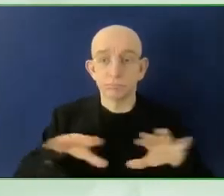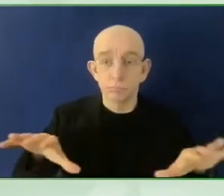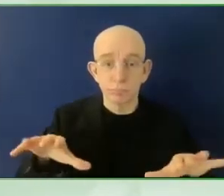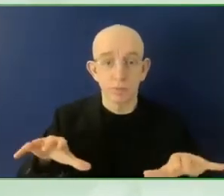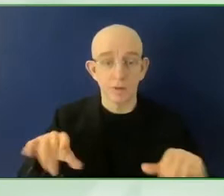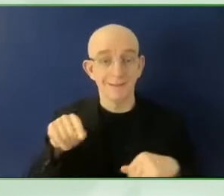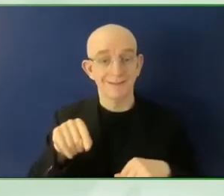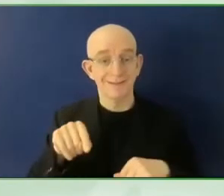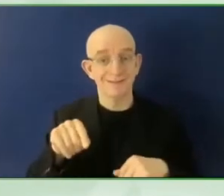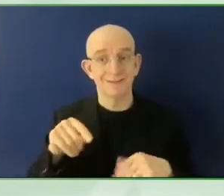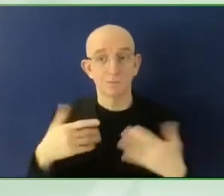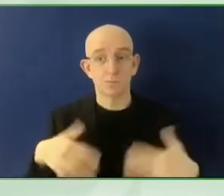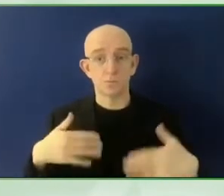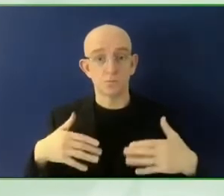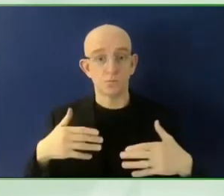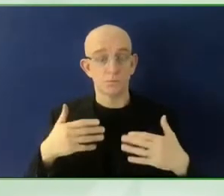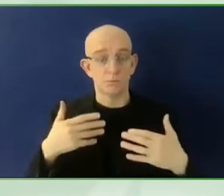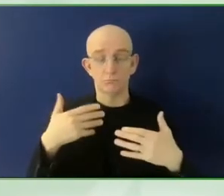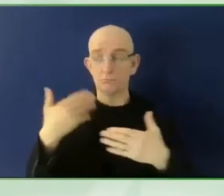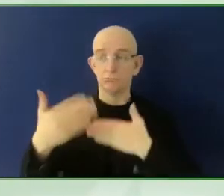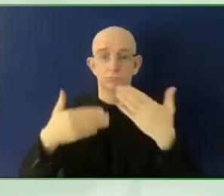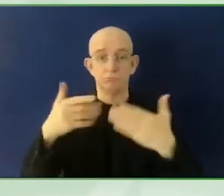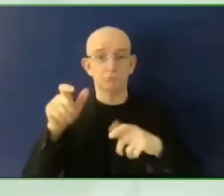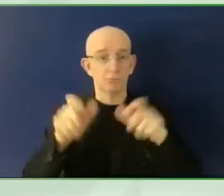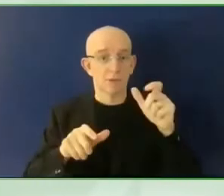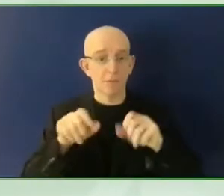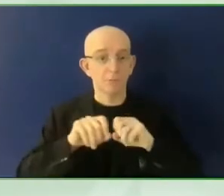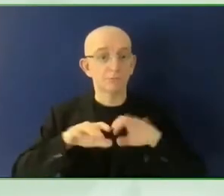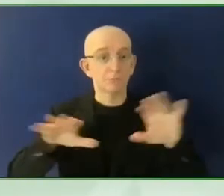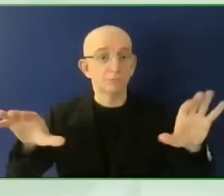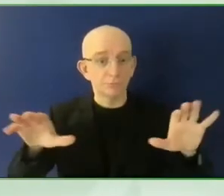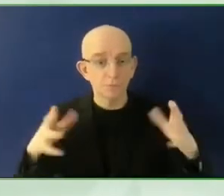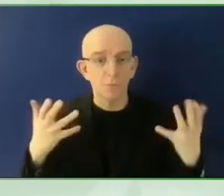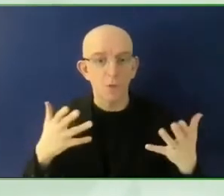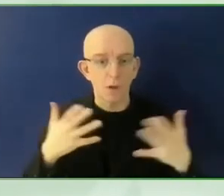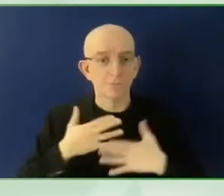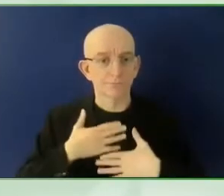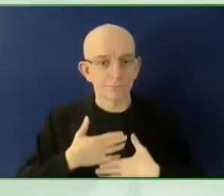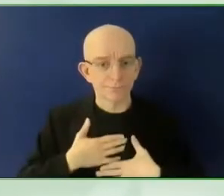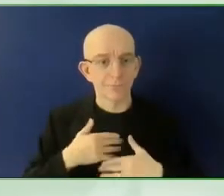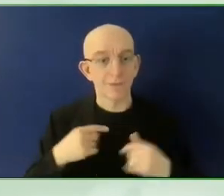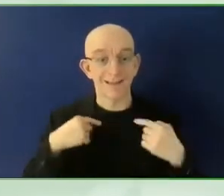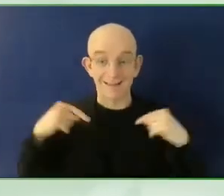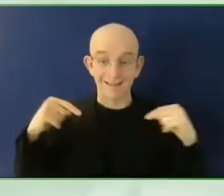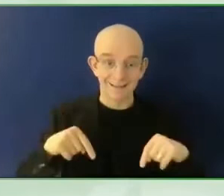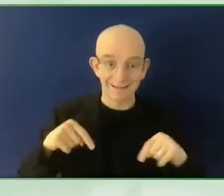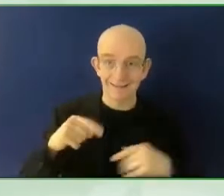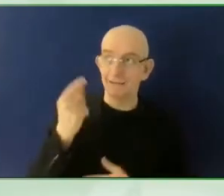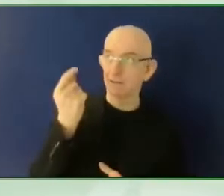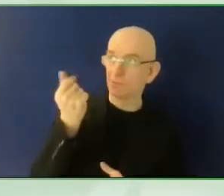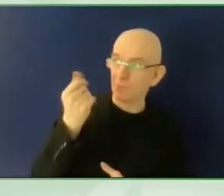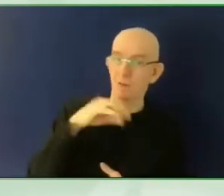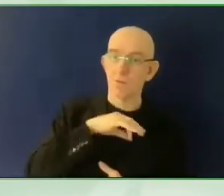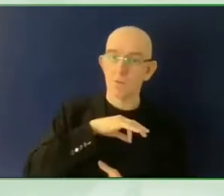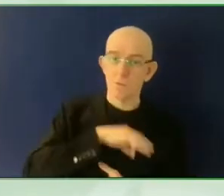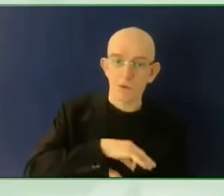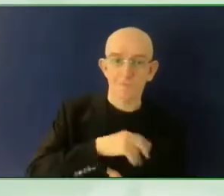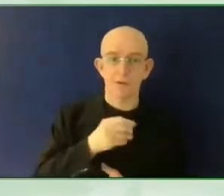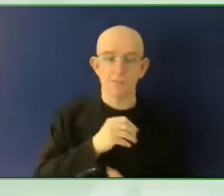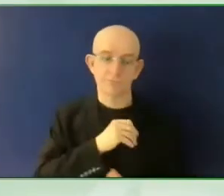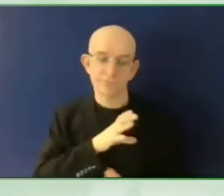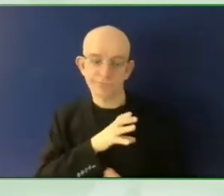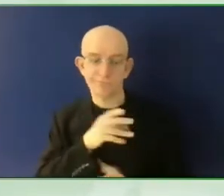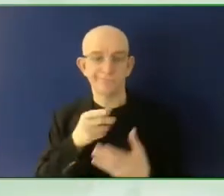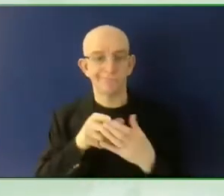advertising to bring new users on to the platform, or paying for PR.